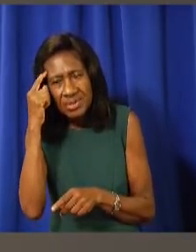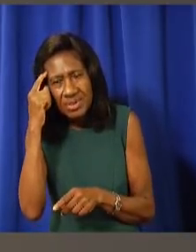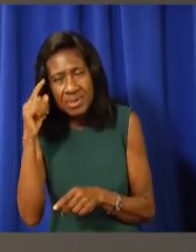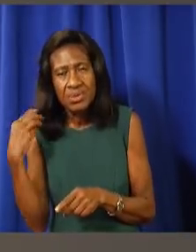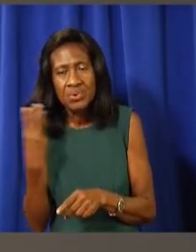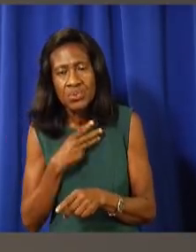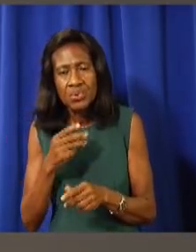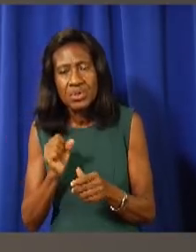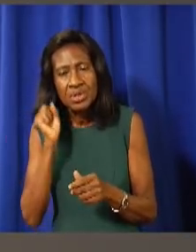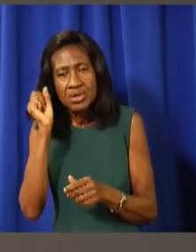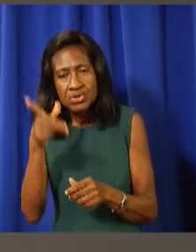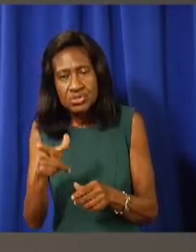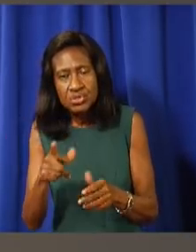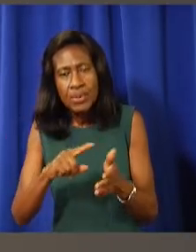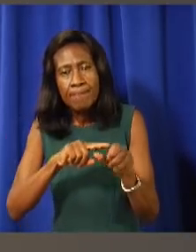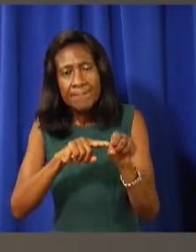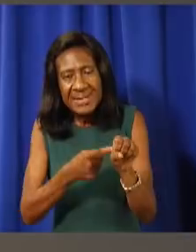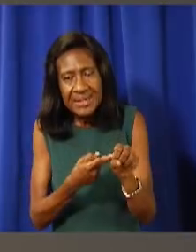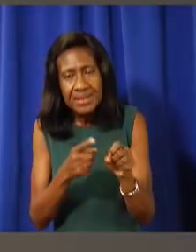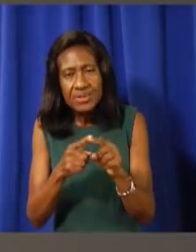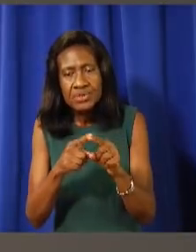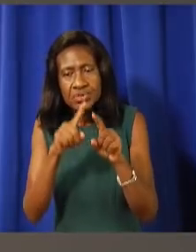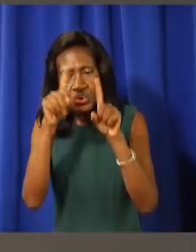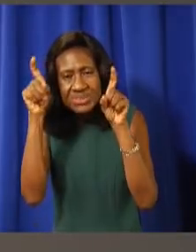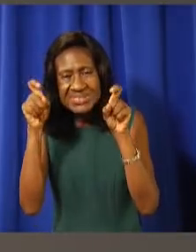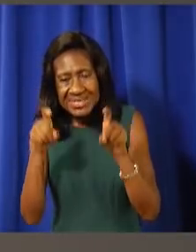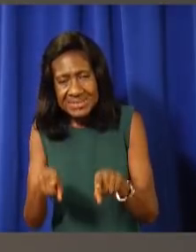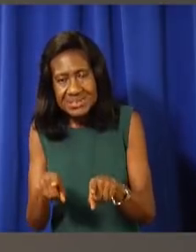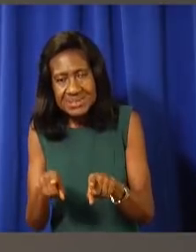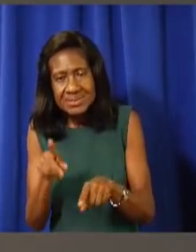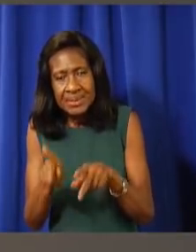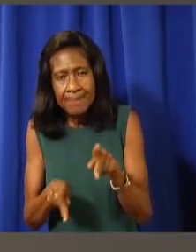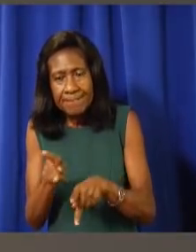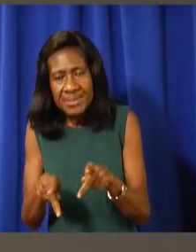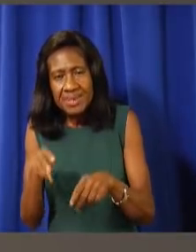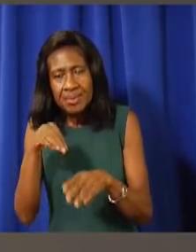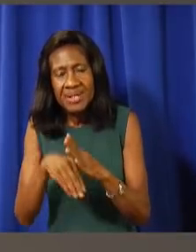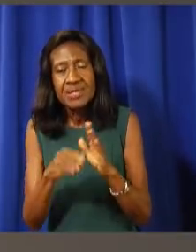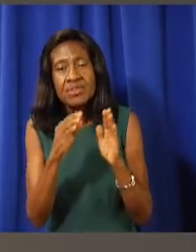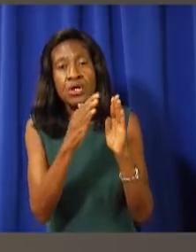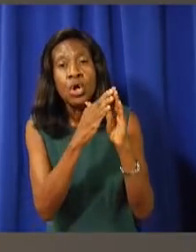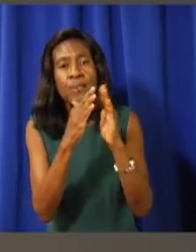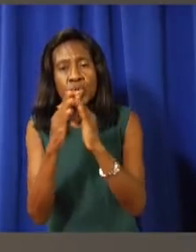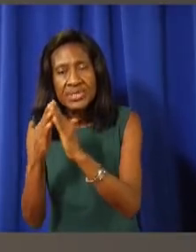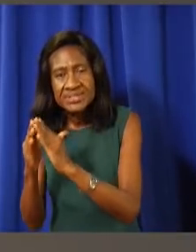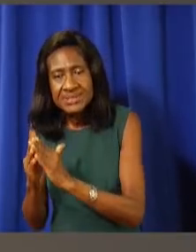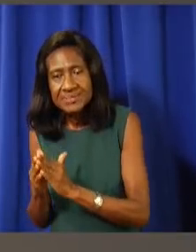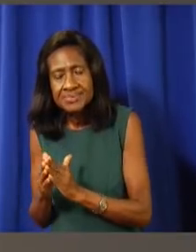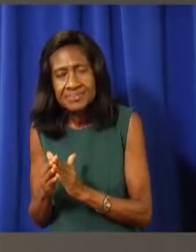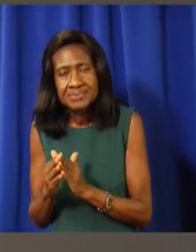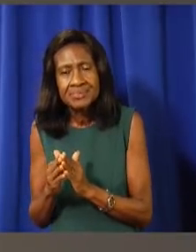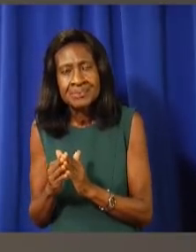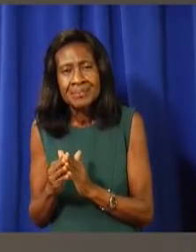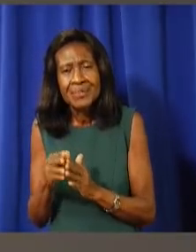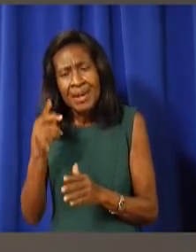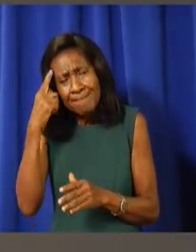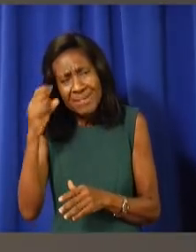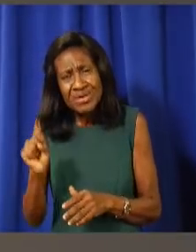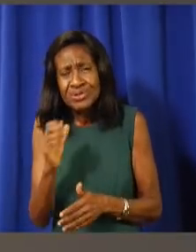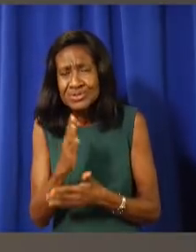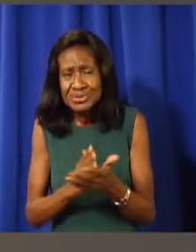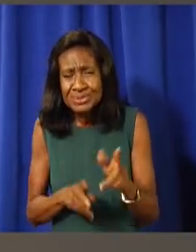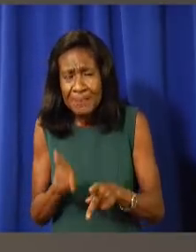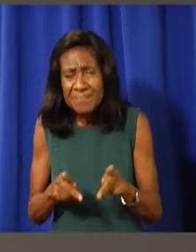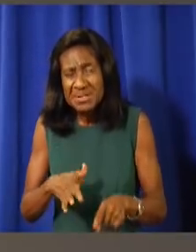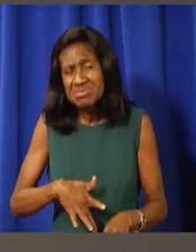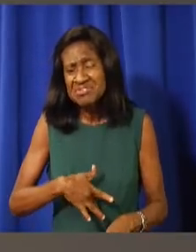is very nervous about what's happening and getting prepared. And I think there's some feel that maybe there's cases out there. And the question is,